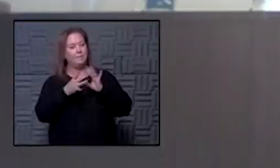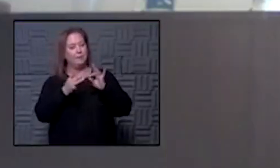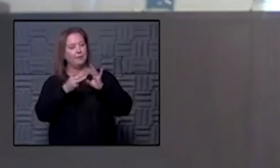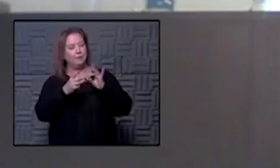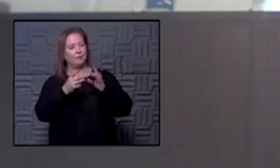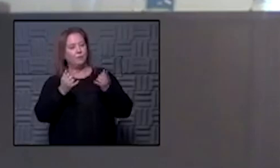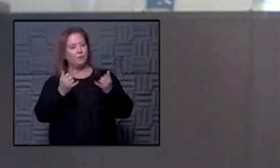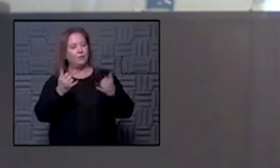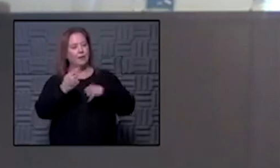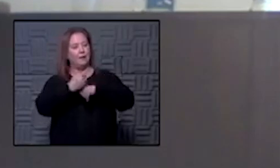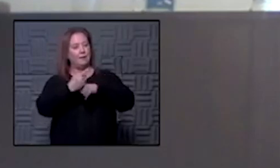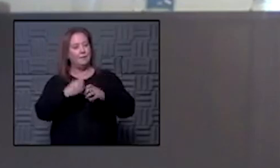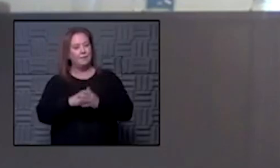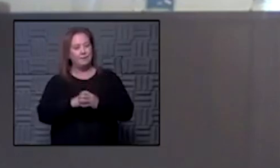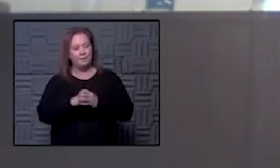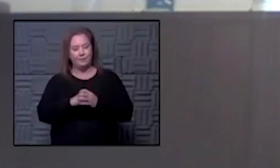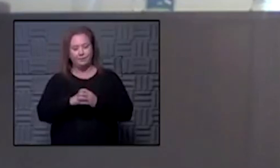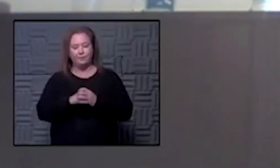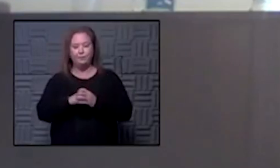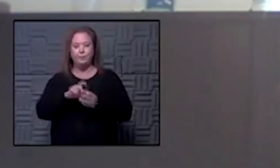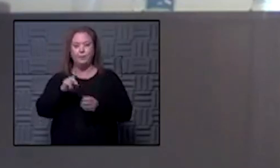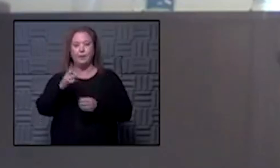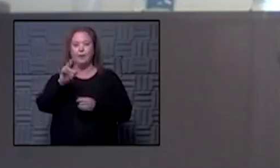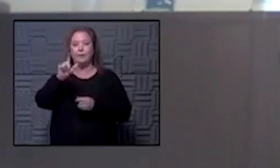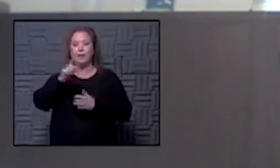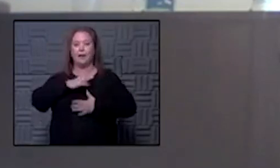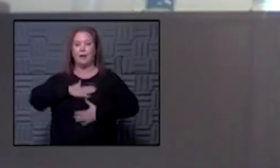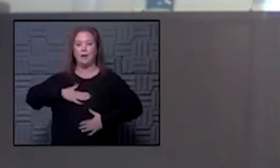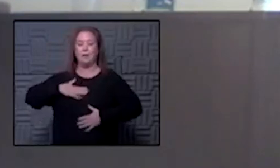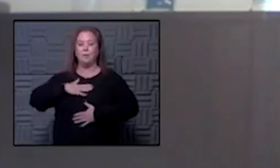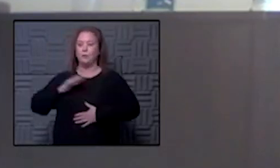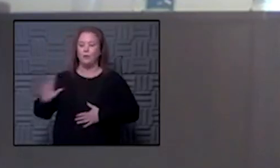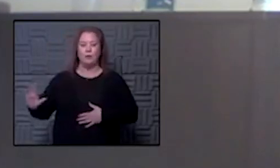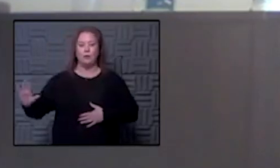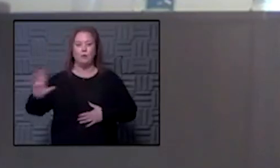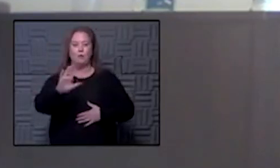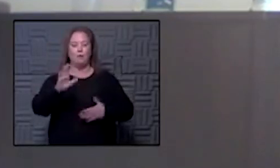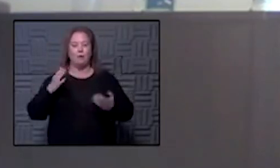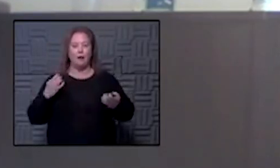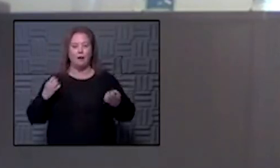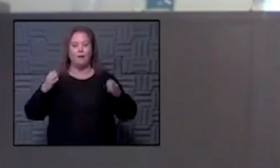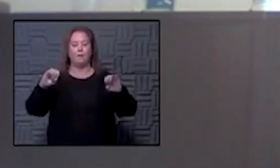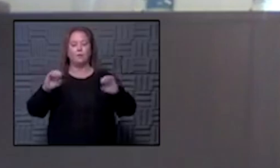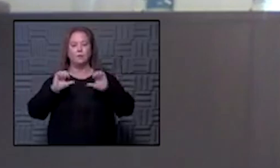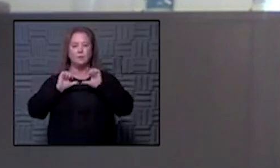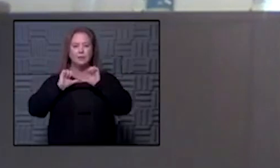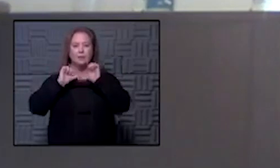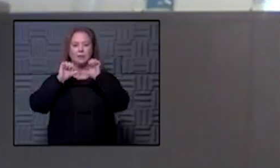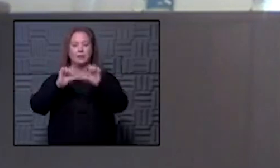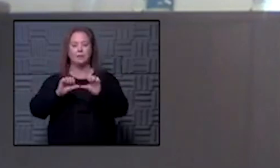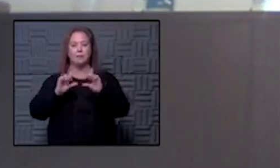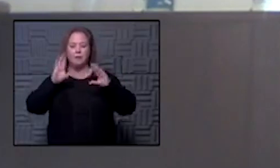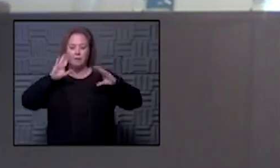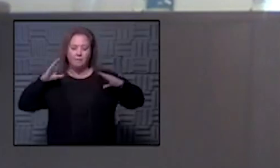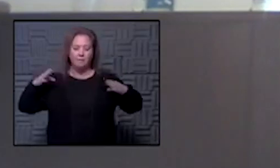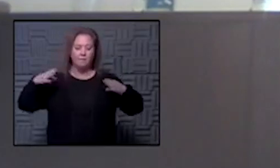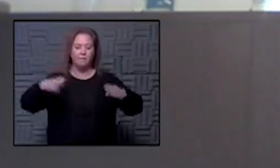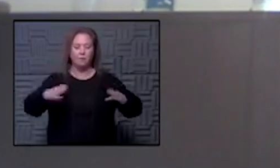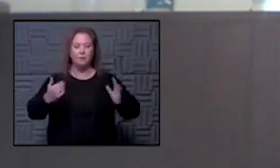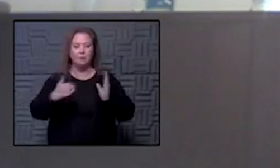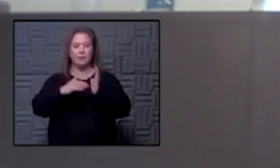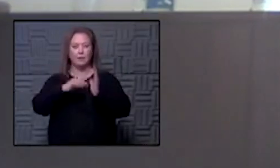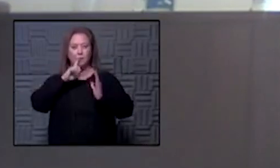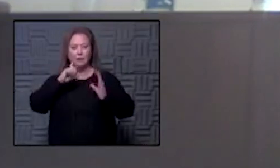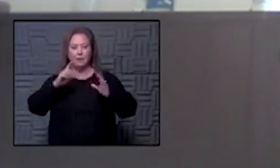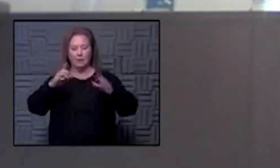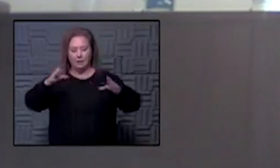i just uh appreciate everybody's efforts to to continue to be more focused in and really pay